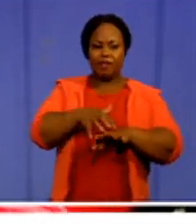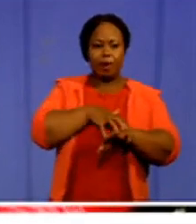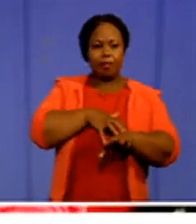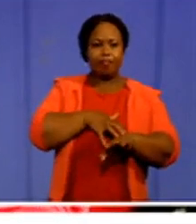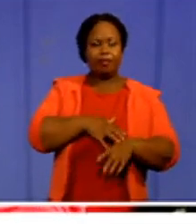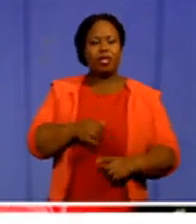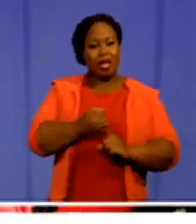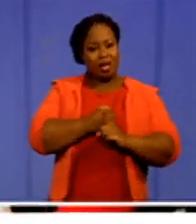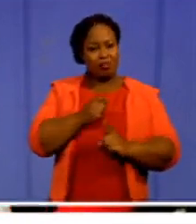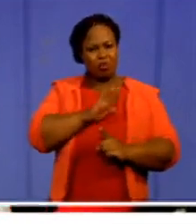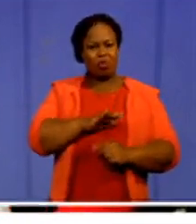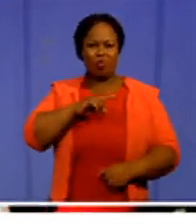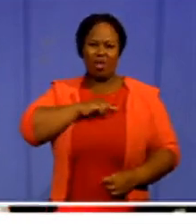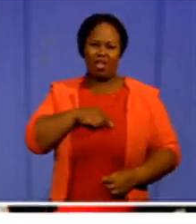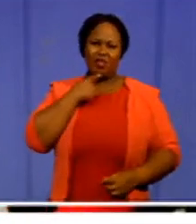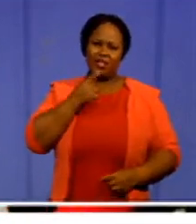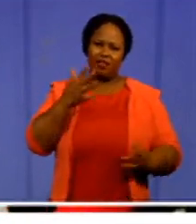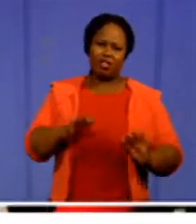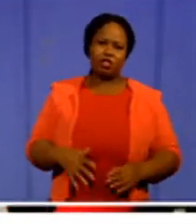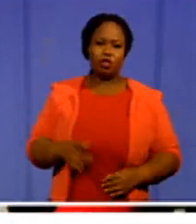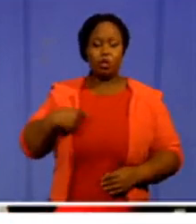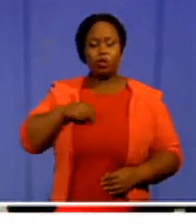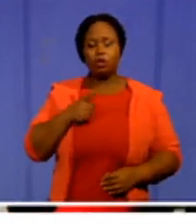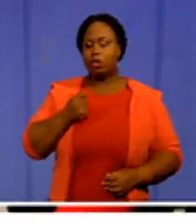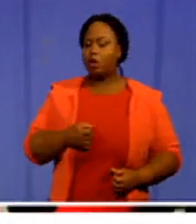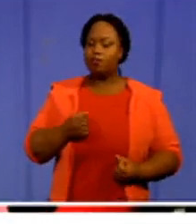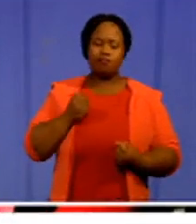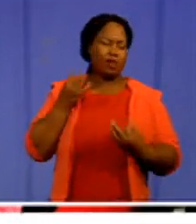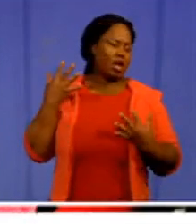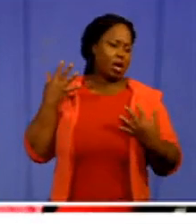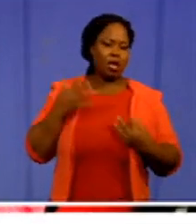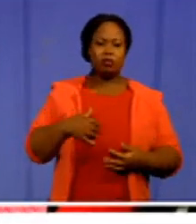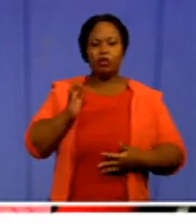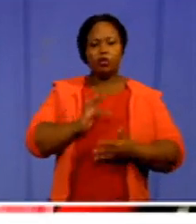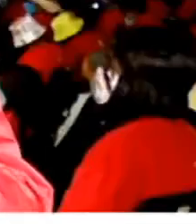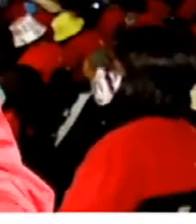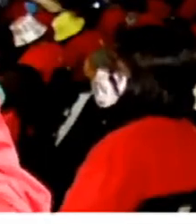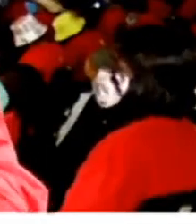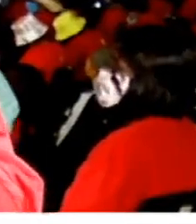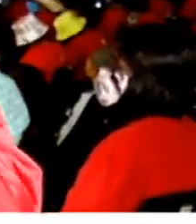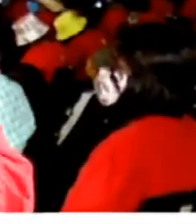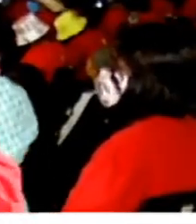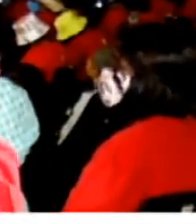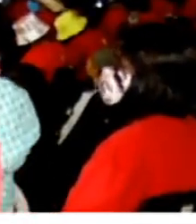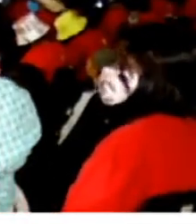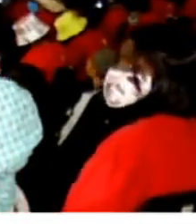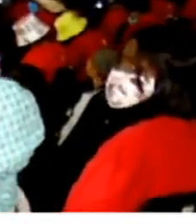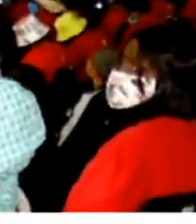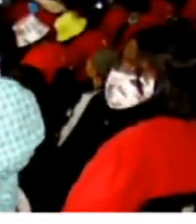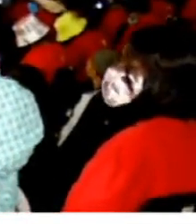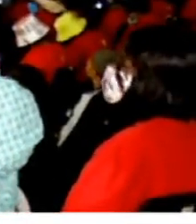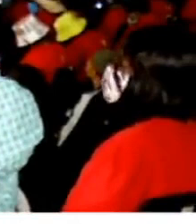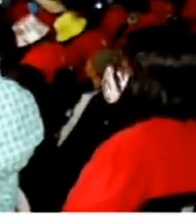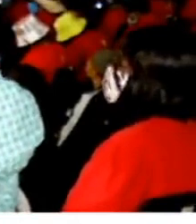told you that we did a whole lot of stories, counter stories about exploitation, especially in farms. Not